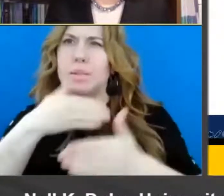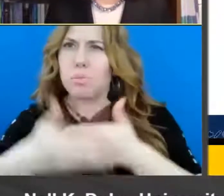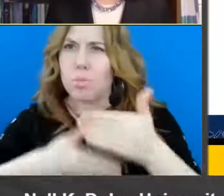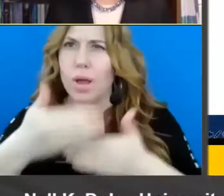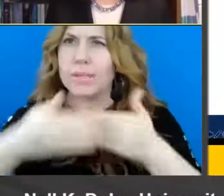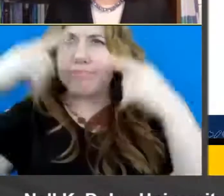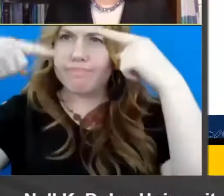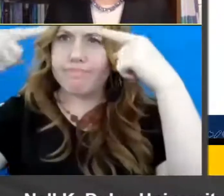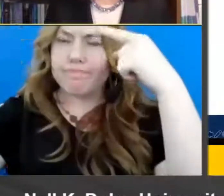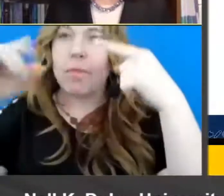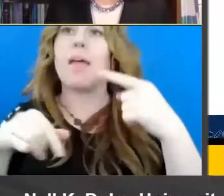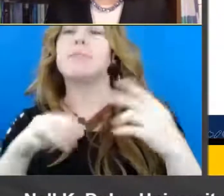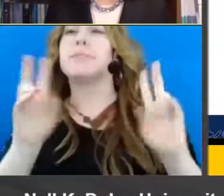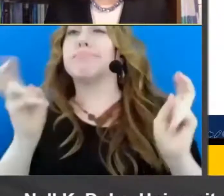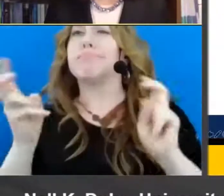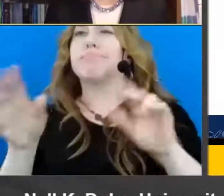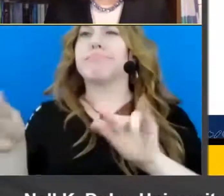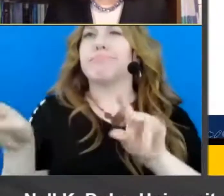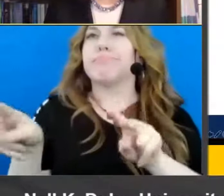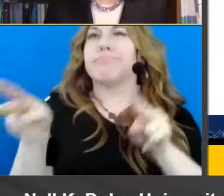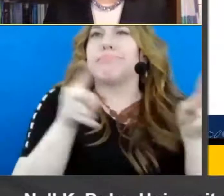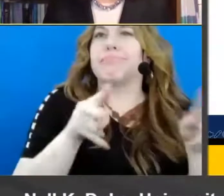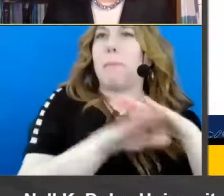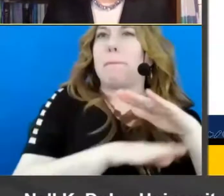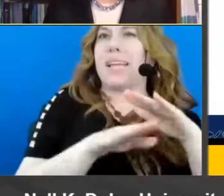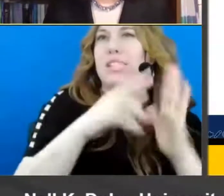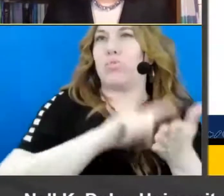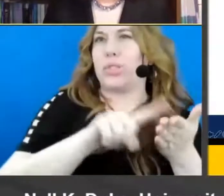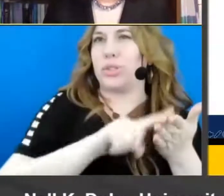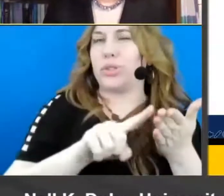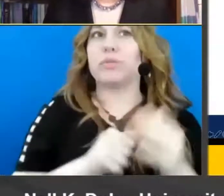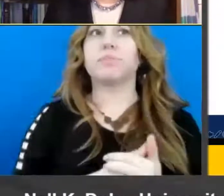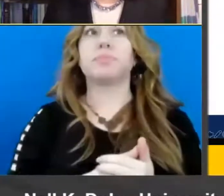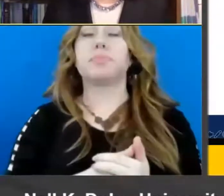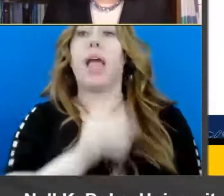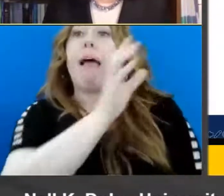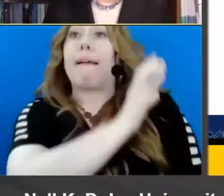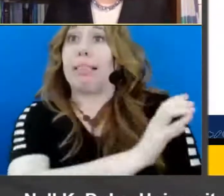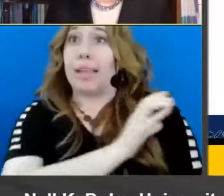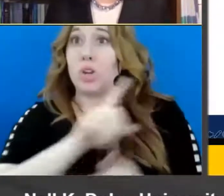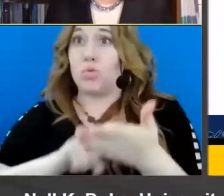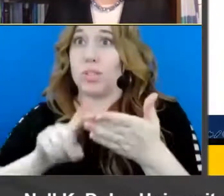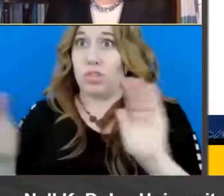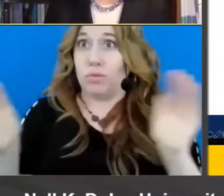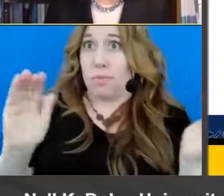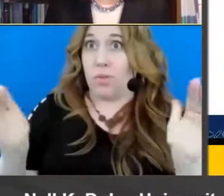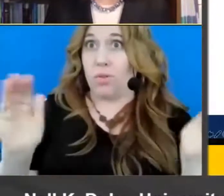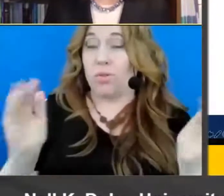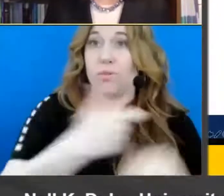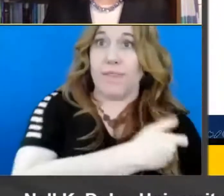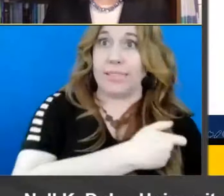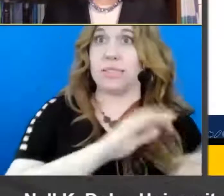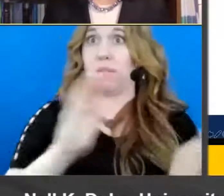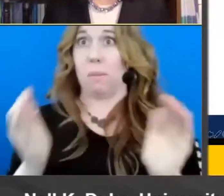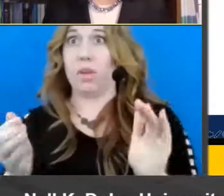like basic research in the vaccine context. Clinical research in a vaccine context has as as a parallel, I would argue,